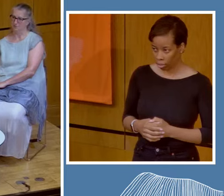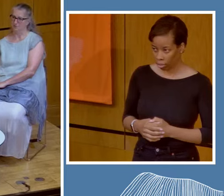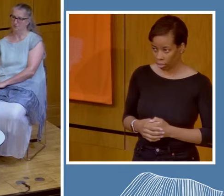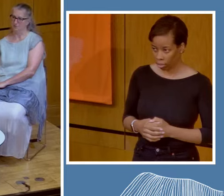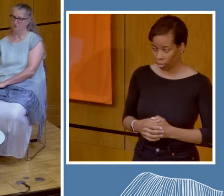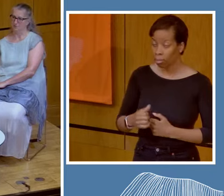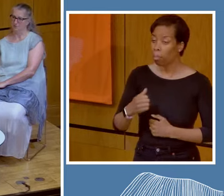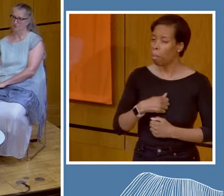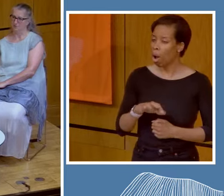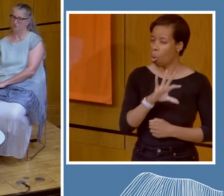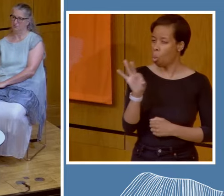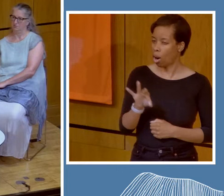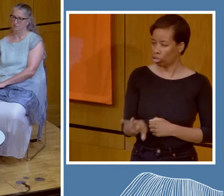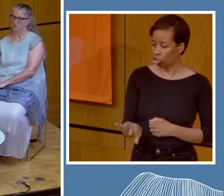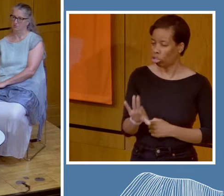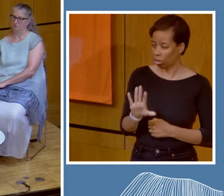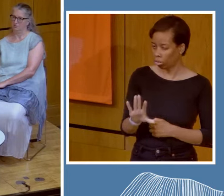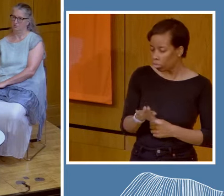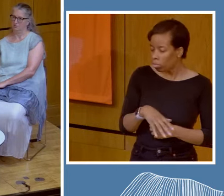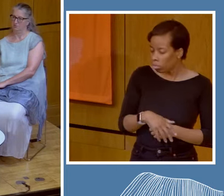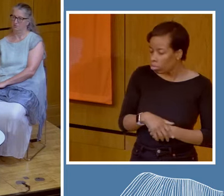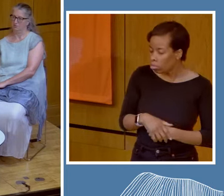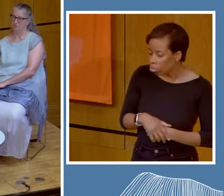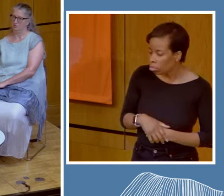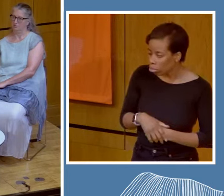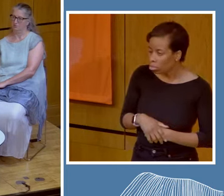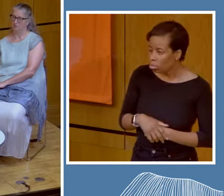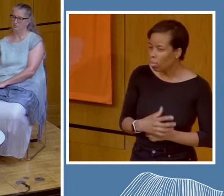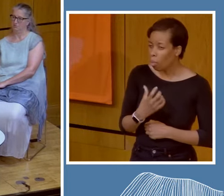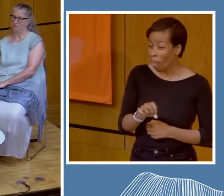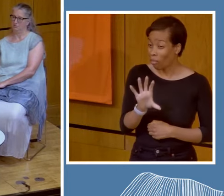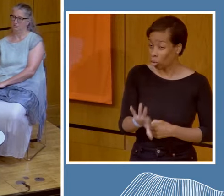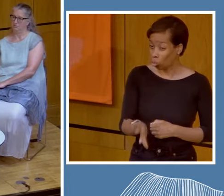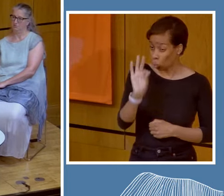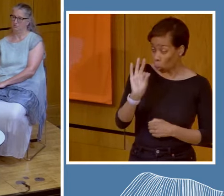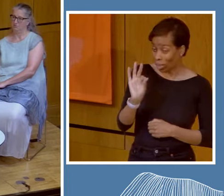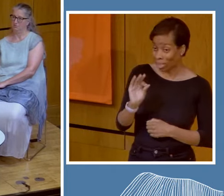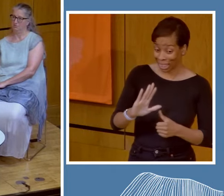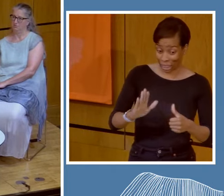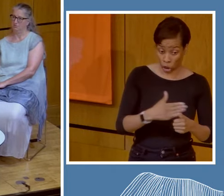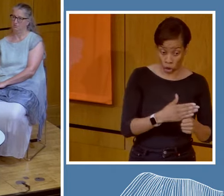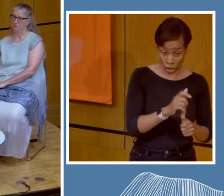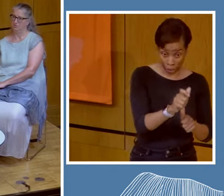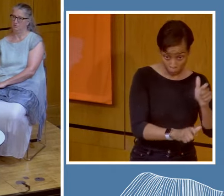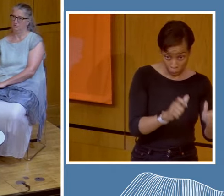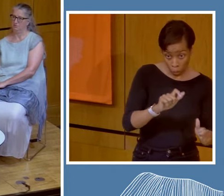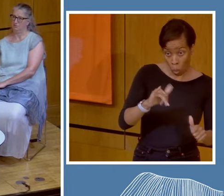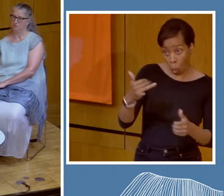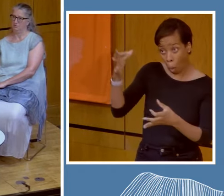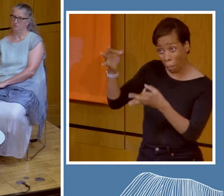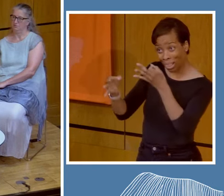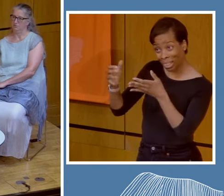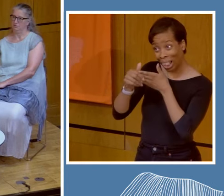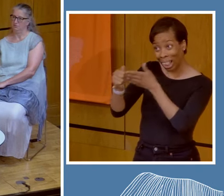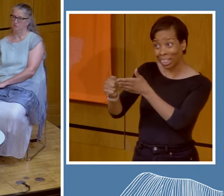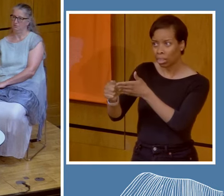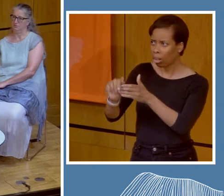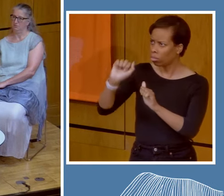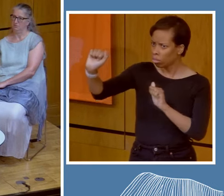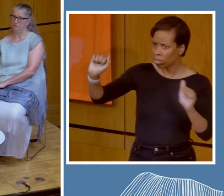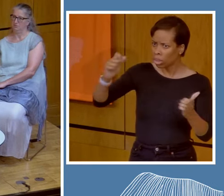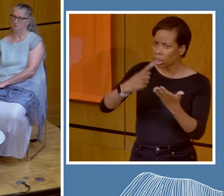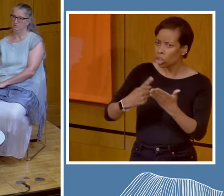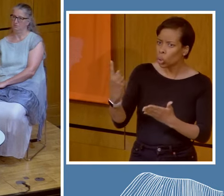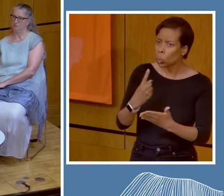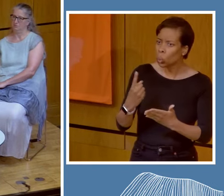people or political leaders should be the ones who make the decisions. And if they have contrasting ideas,